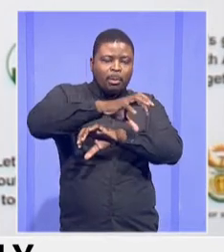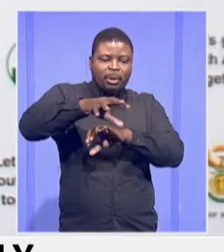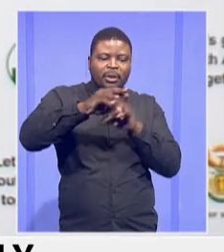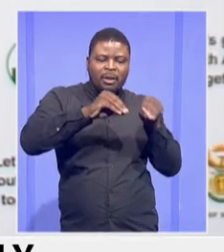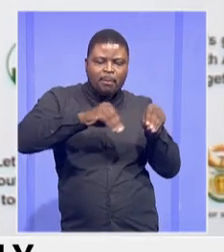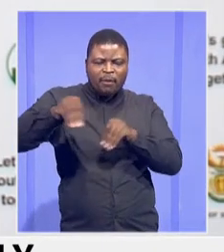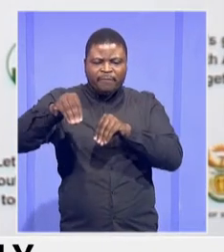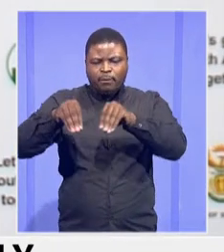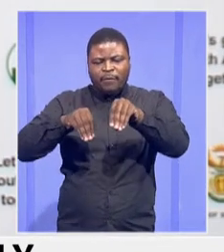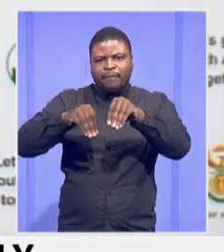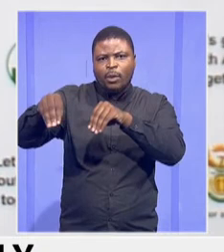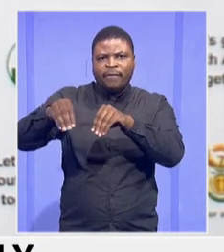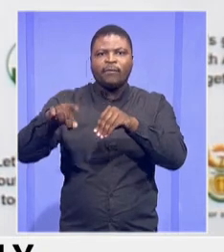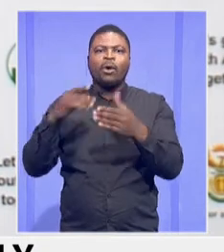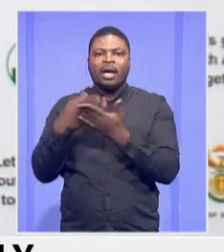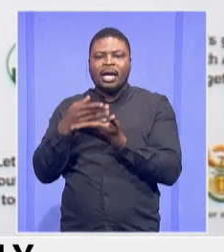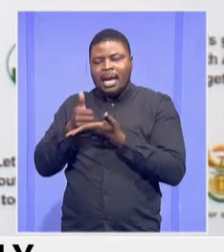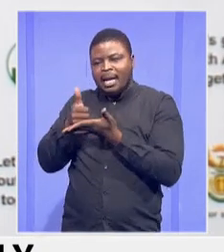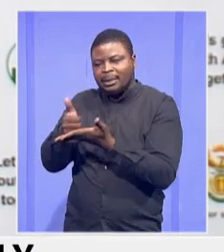happened there.